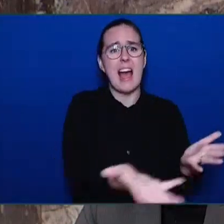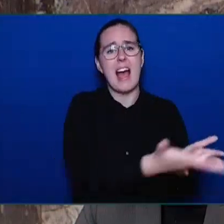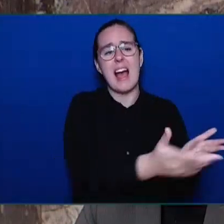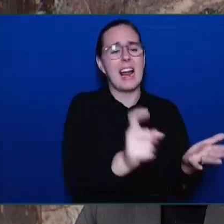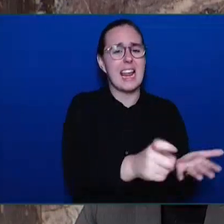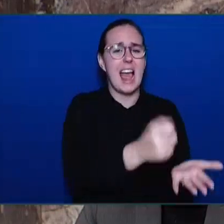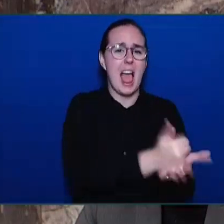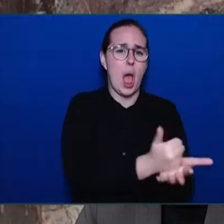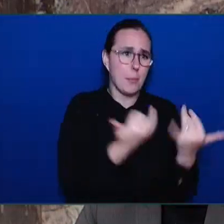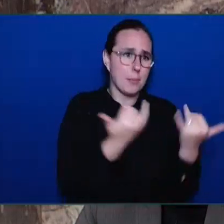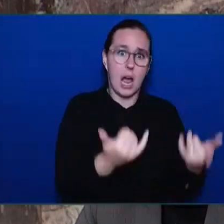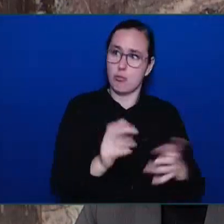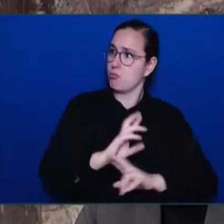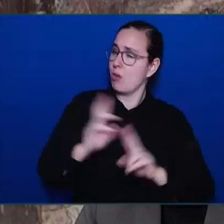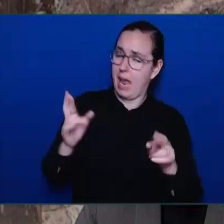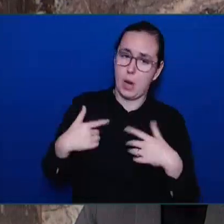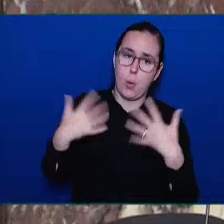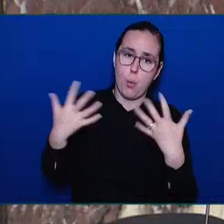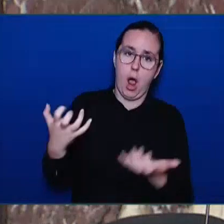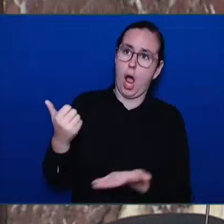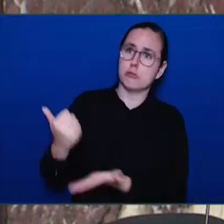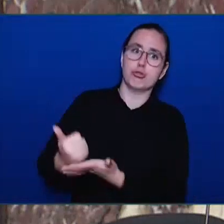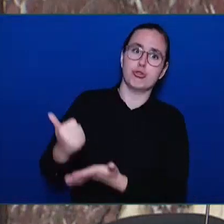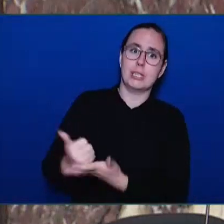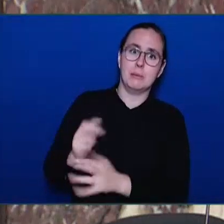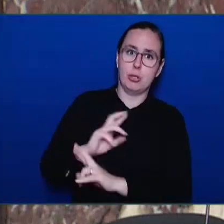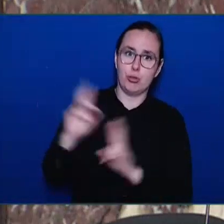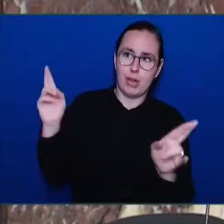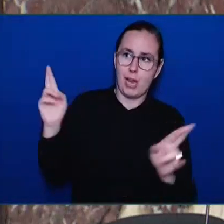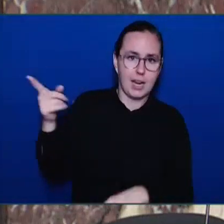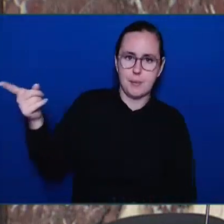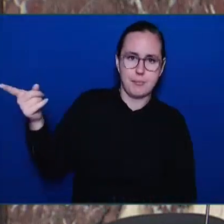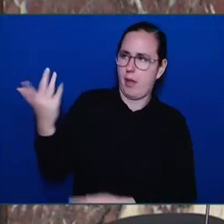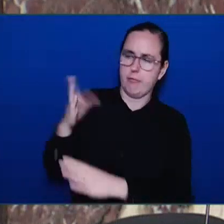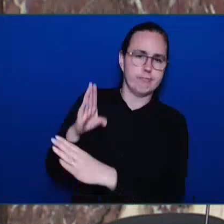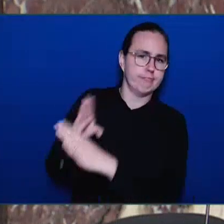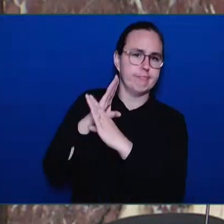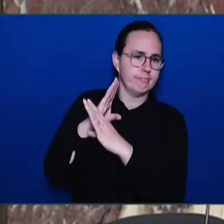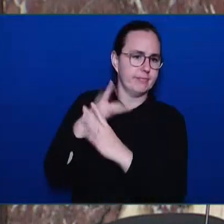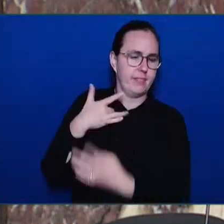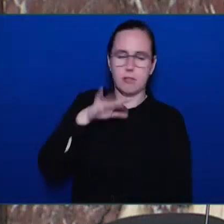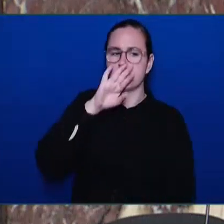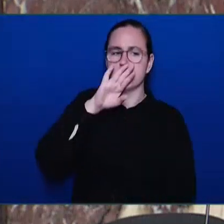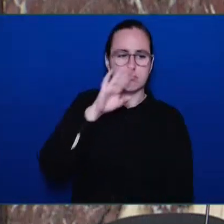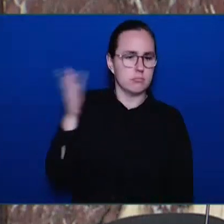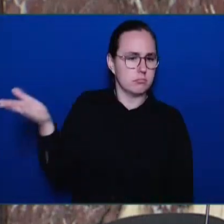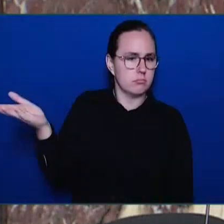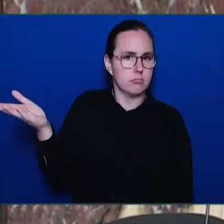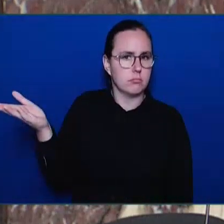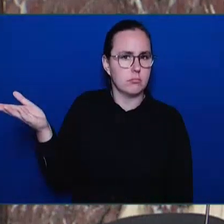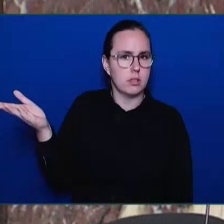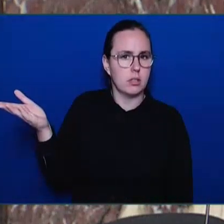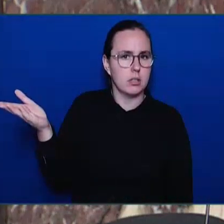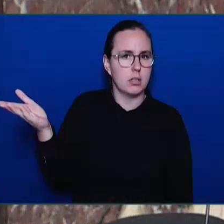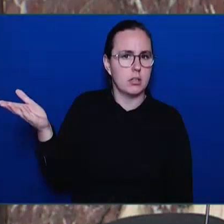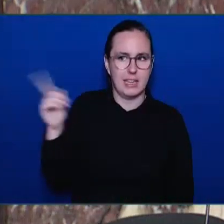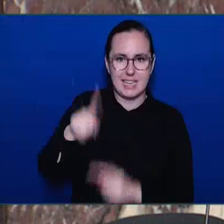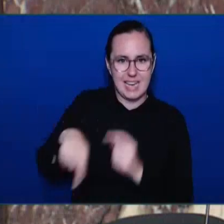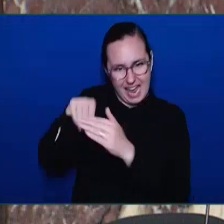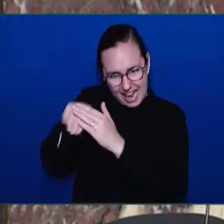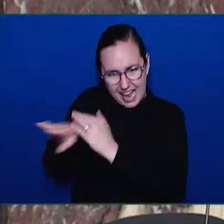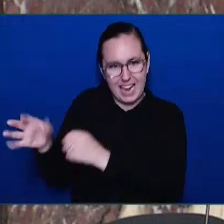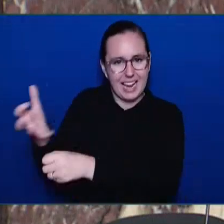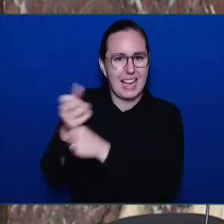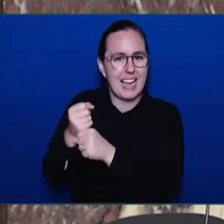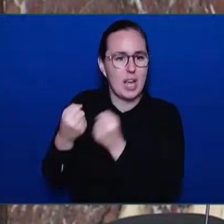simply cannot get it. That's the reality. And I'm relieved to hear the Minister say that they're willing to look